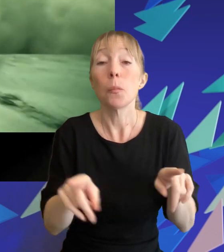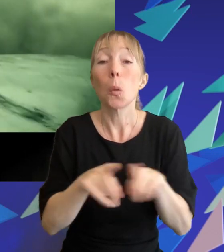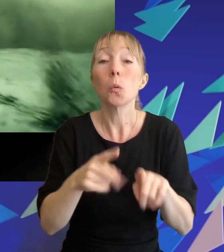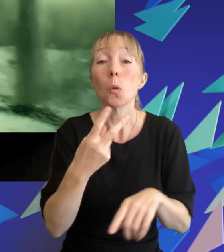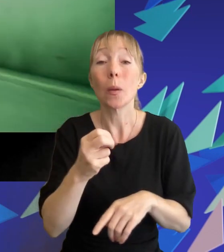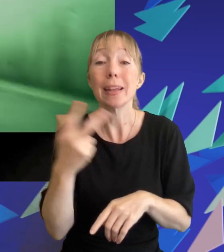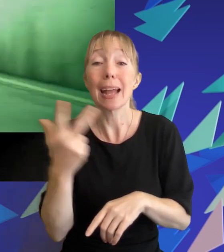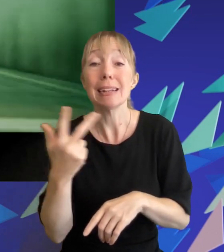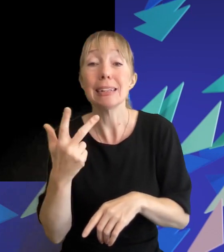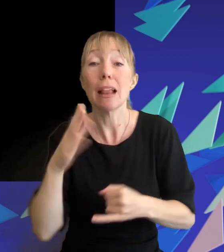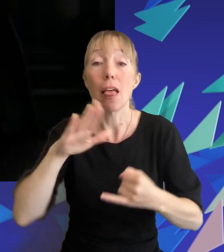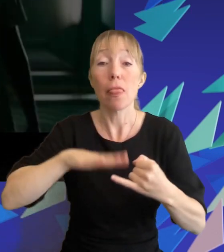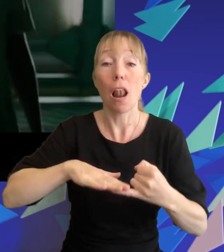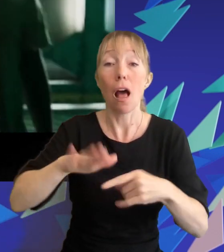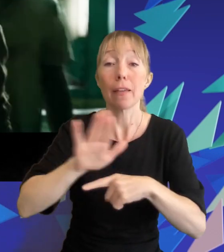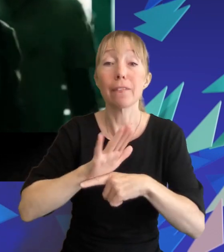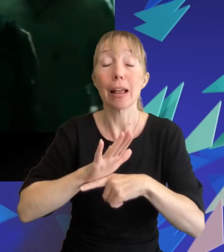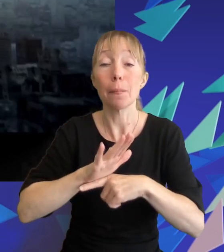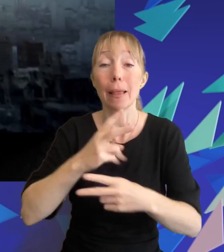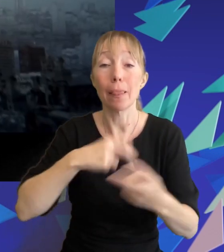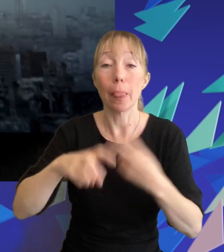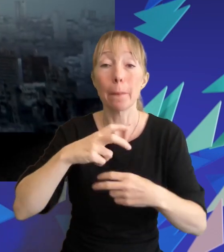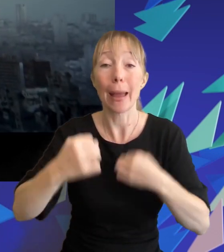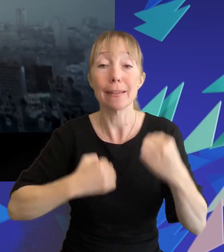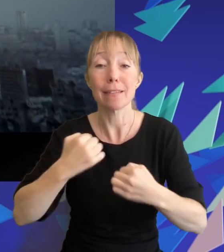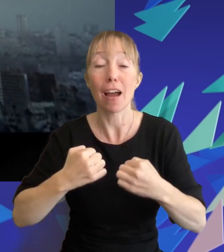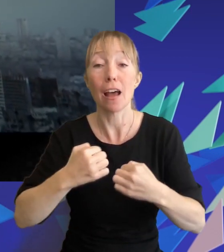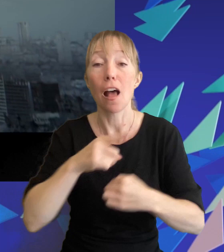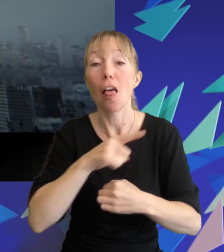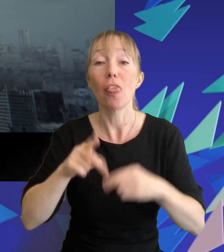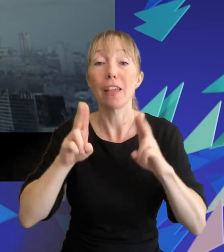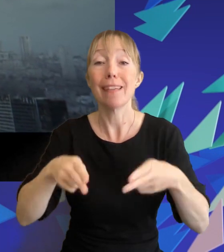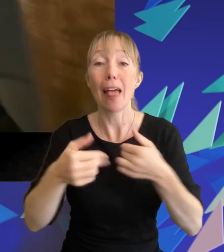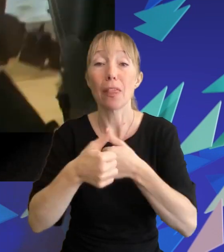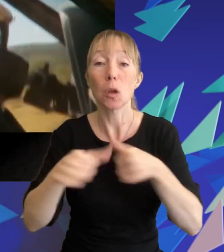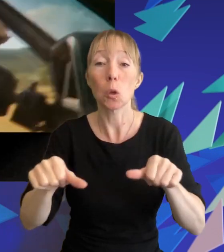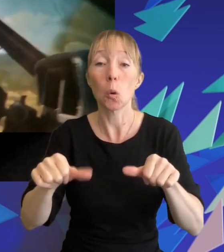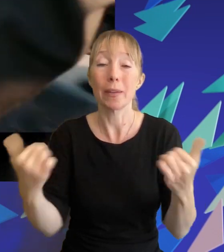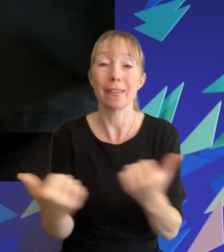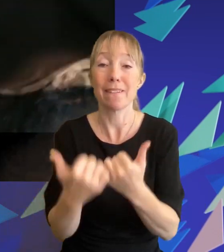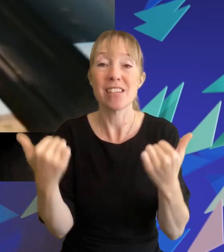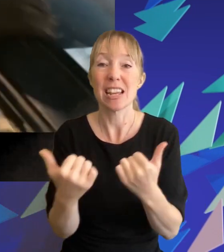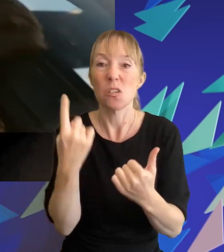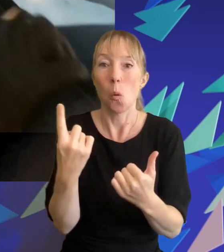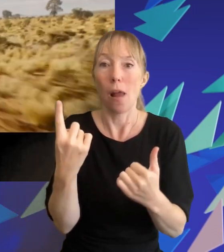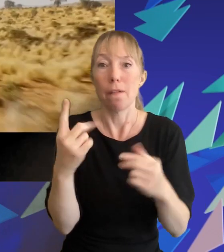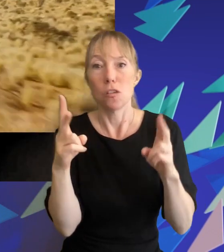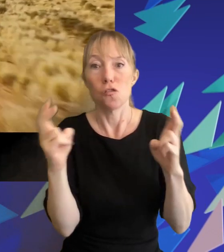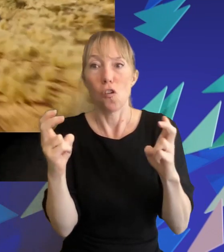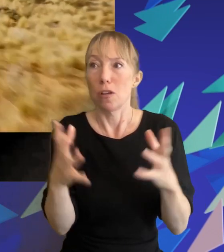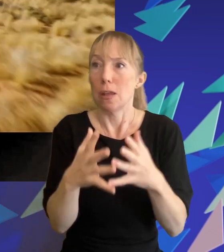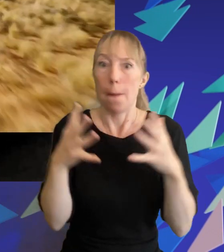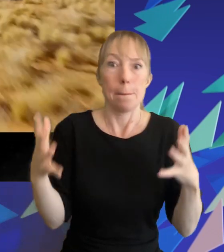we received the final film in the maze runner series the death cure was to close one of the genre's heavyweight franchises and